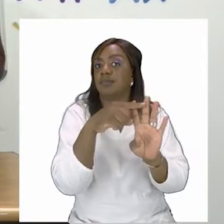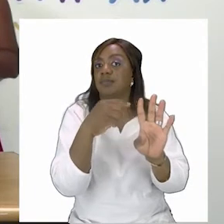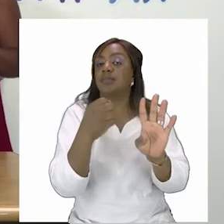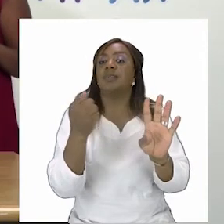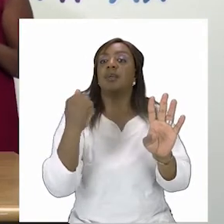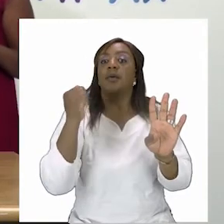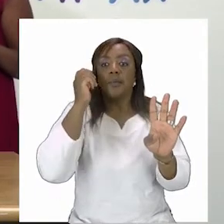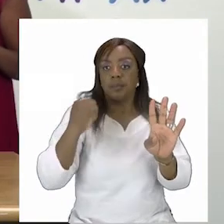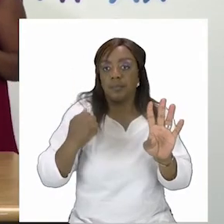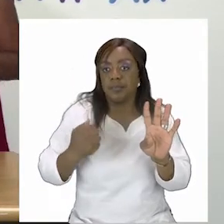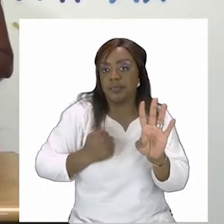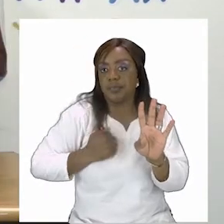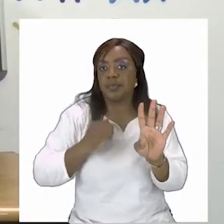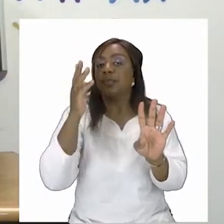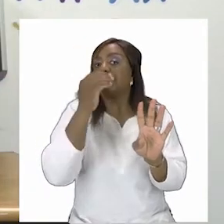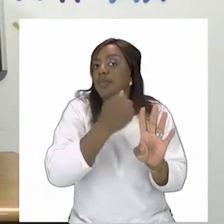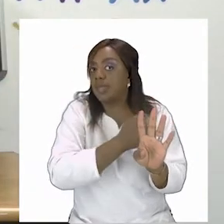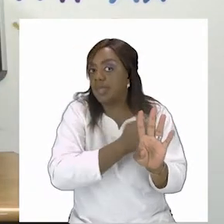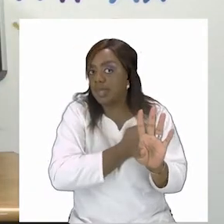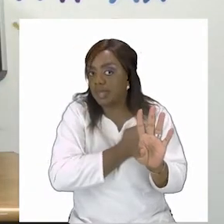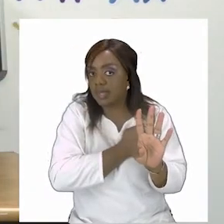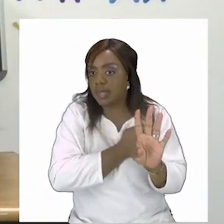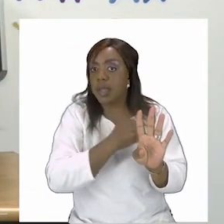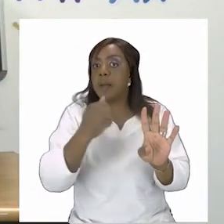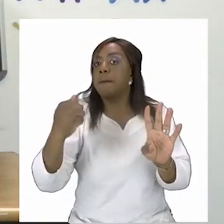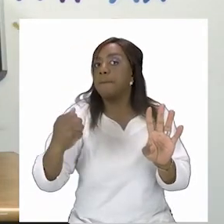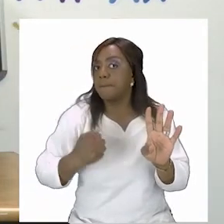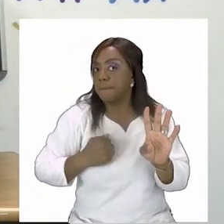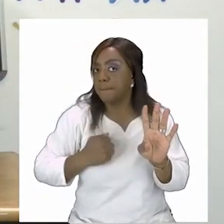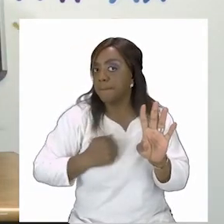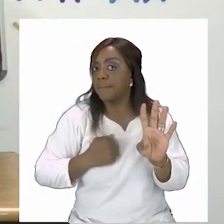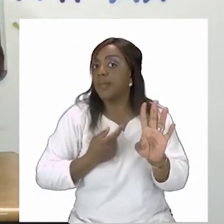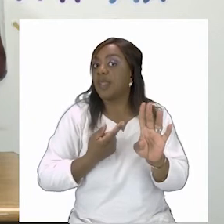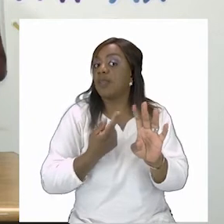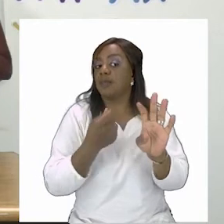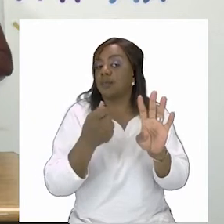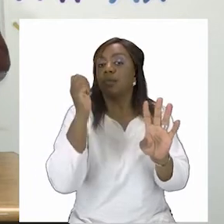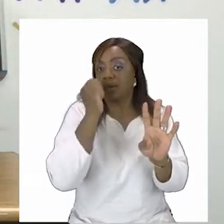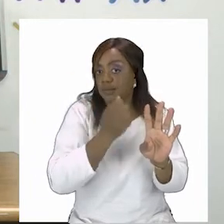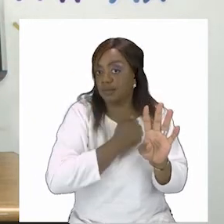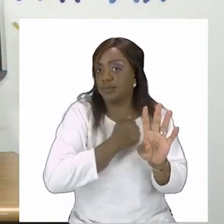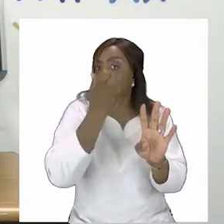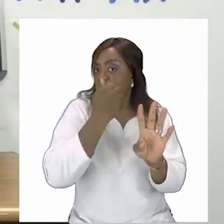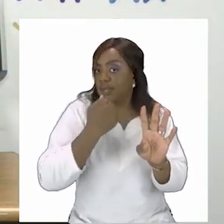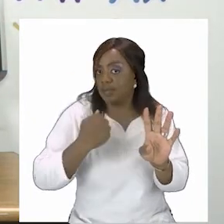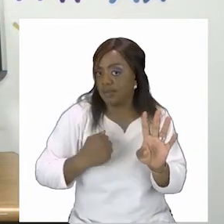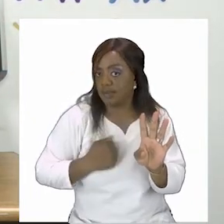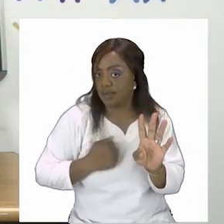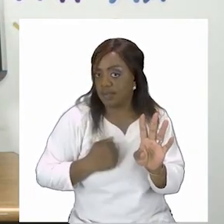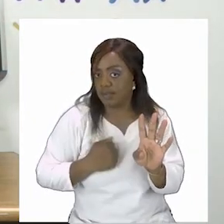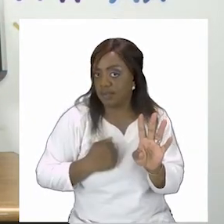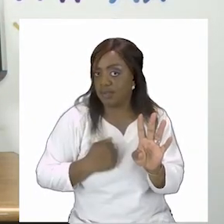grandmother grandmother mother which came from grandfather and grandmother then we have